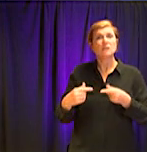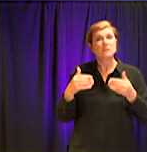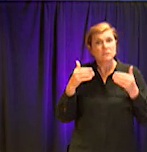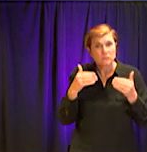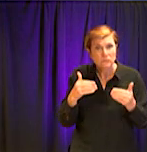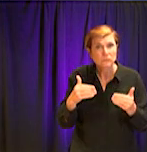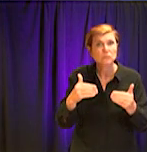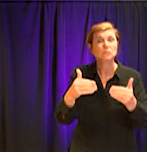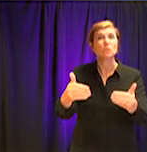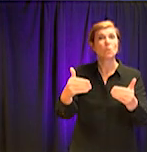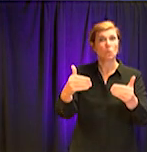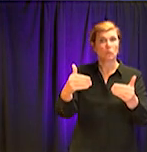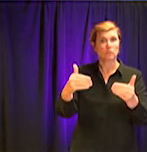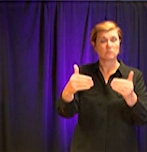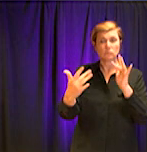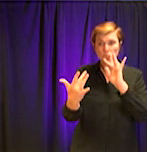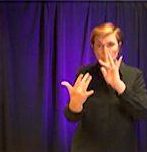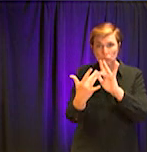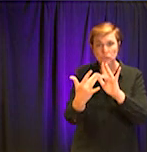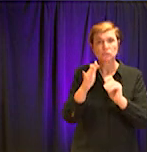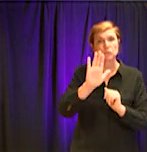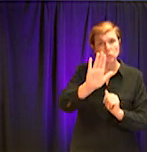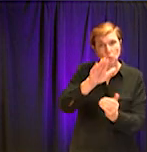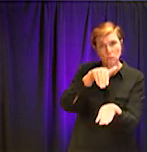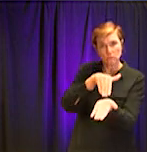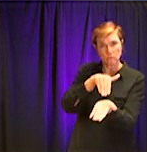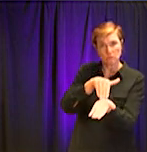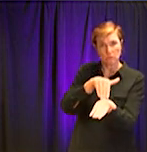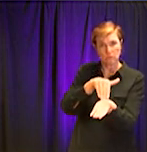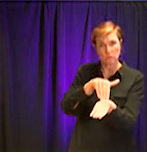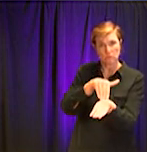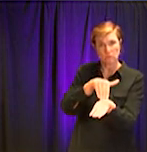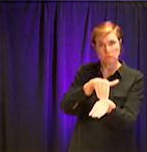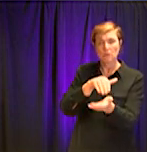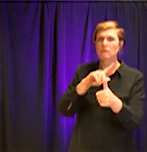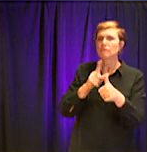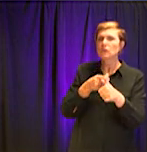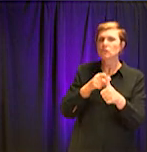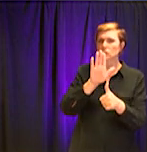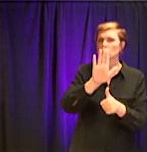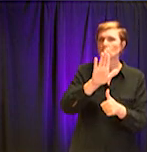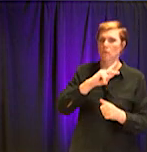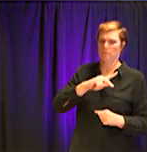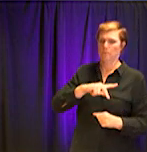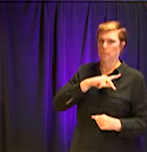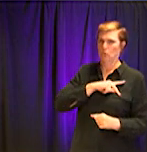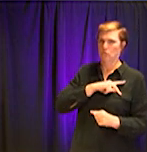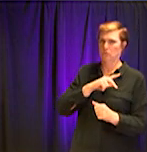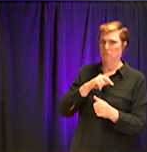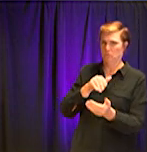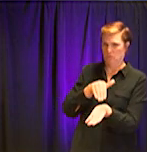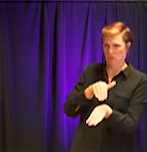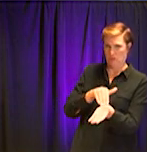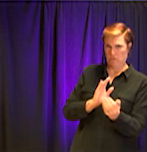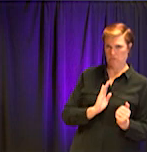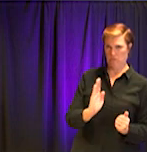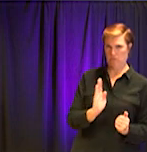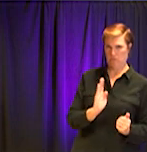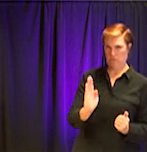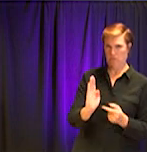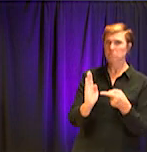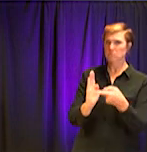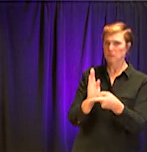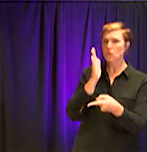their personal physician for starters, because, um, the relationship you have with your doctor, uh, is, is where you're going to get your best advice,